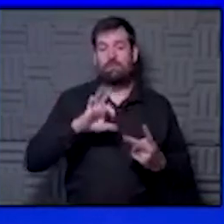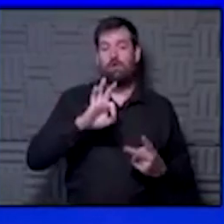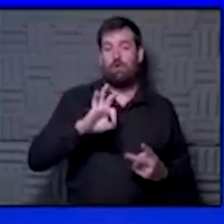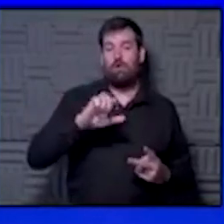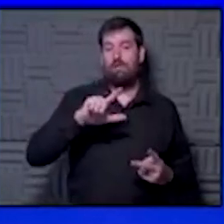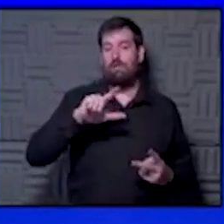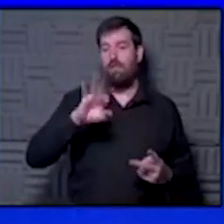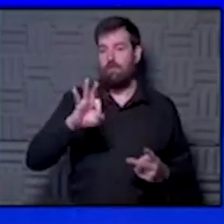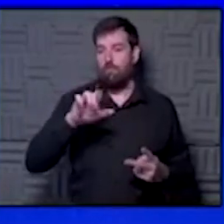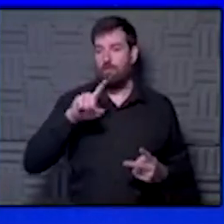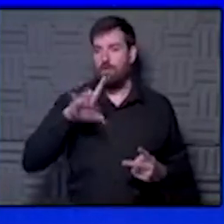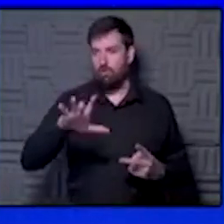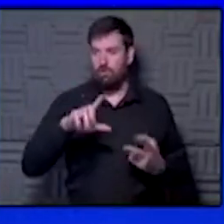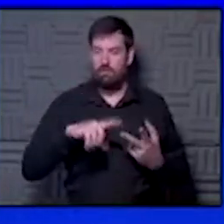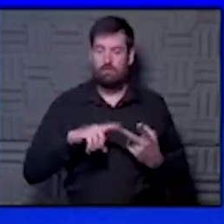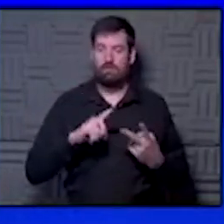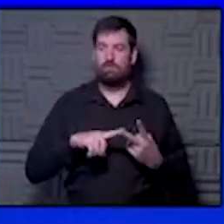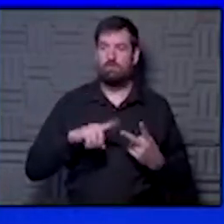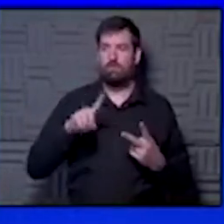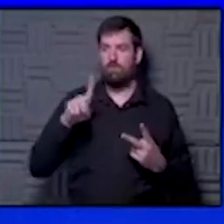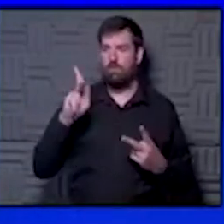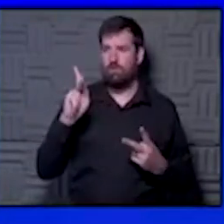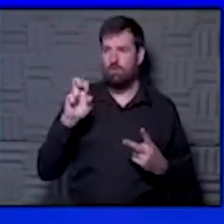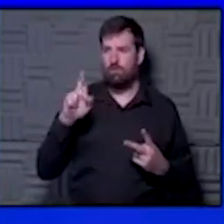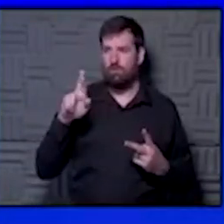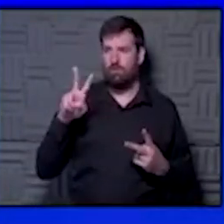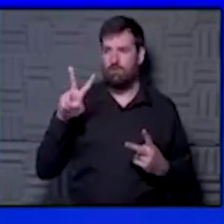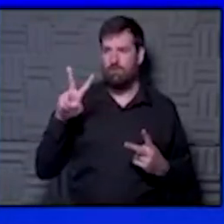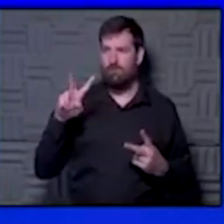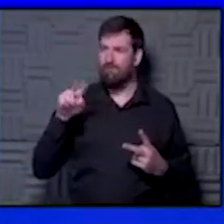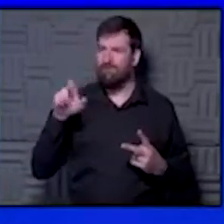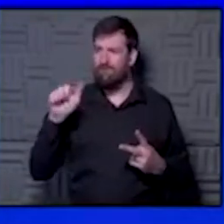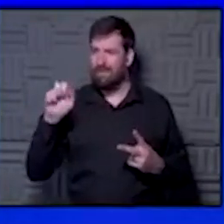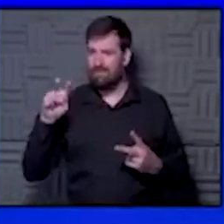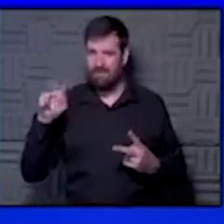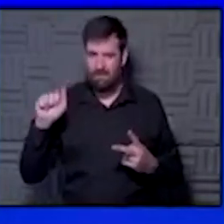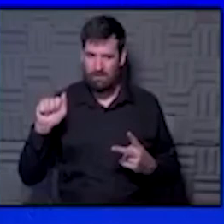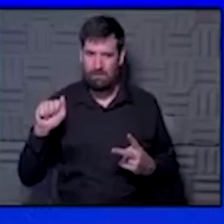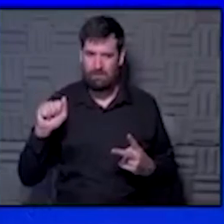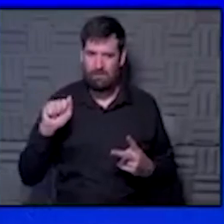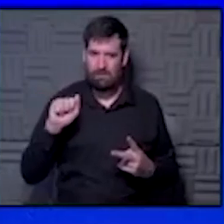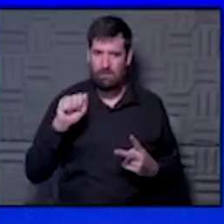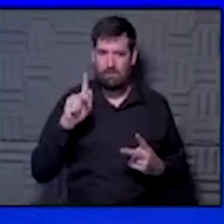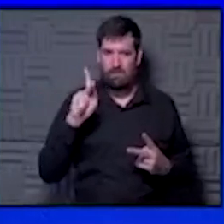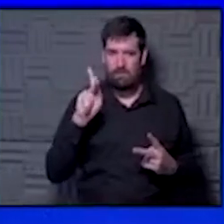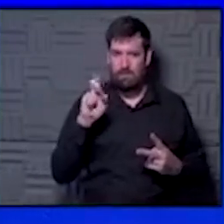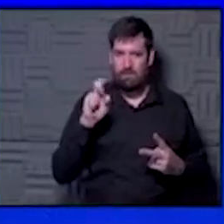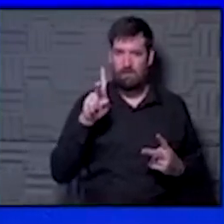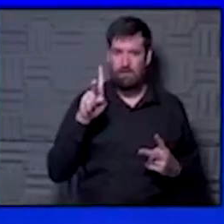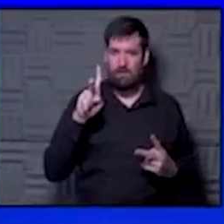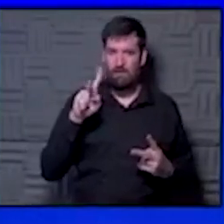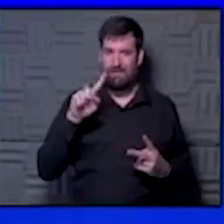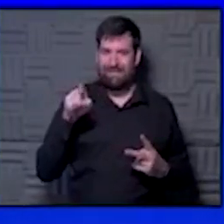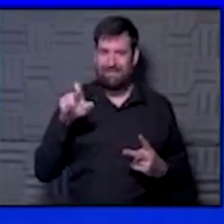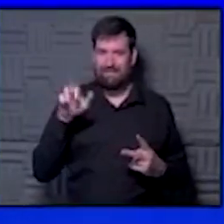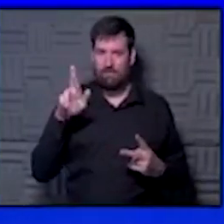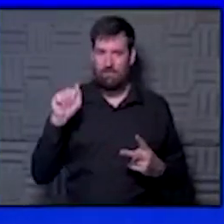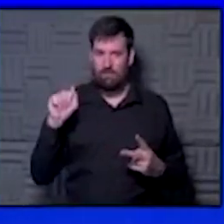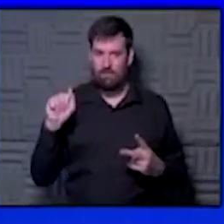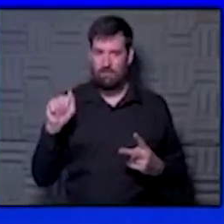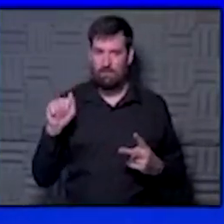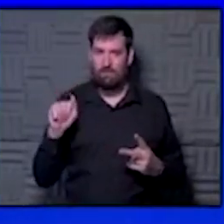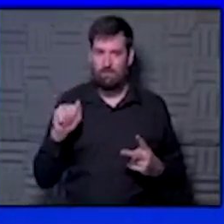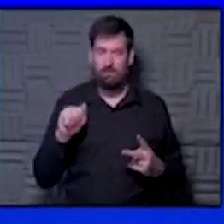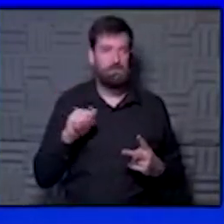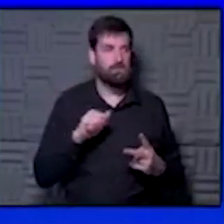and the Curvaza, I believe. I'm not sure what that one is, the RLF-100. The what is the Regeneron? Regeneron calls